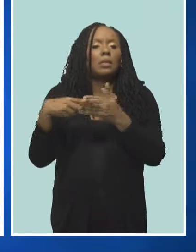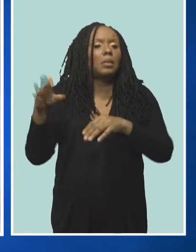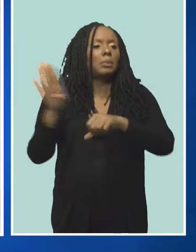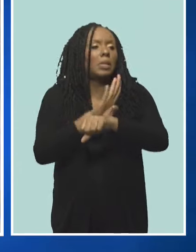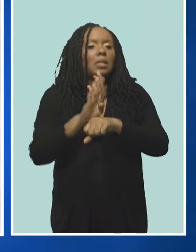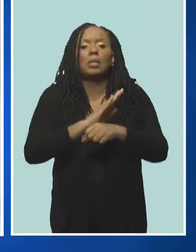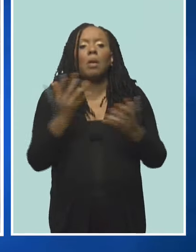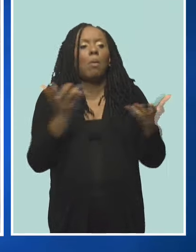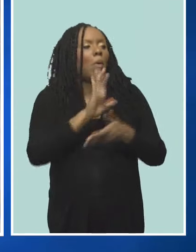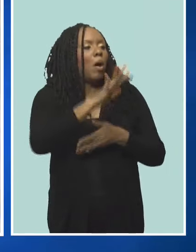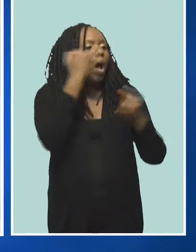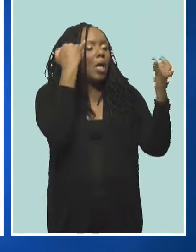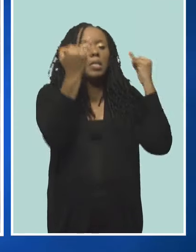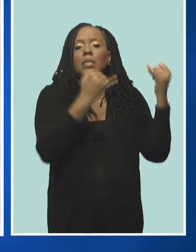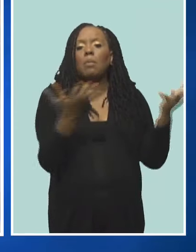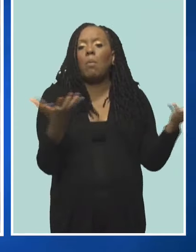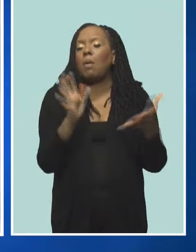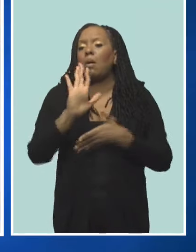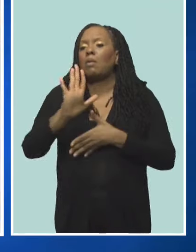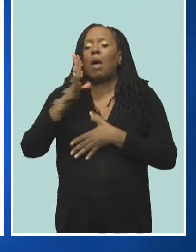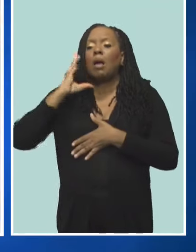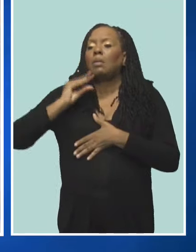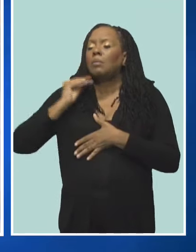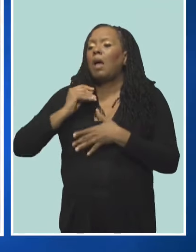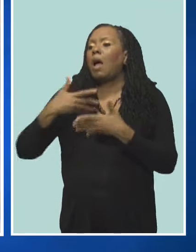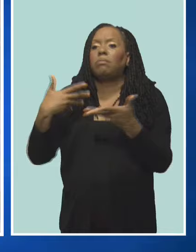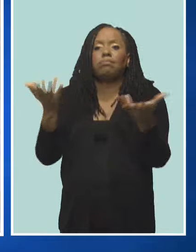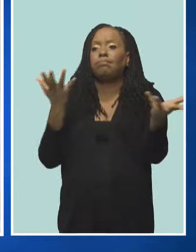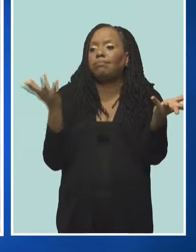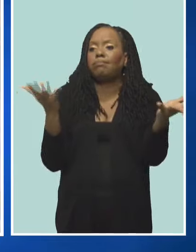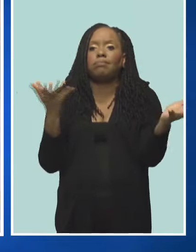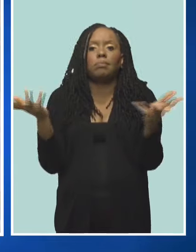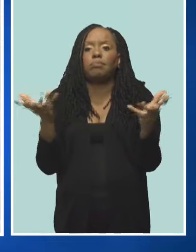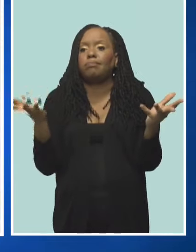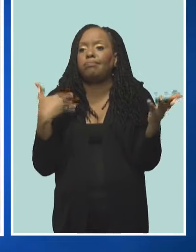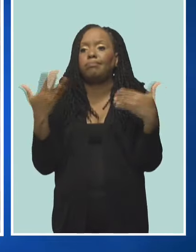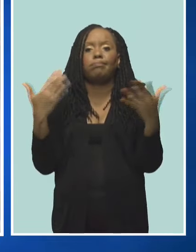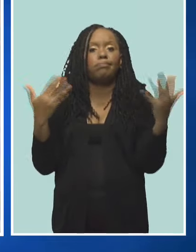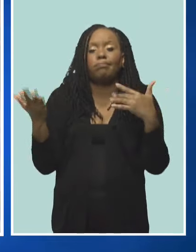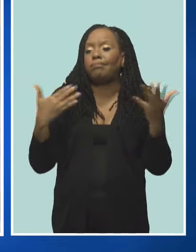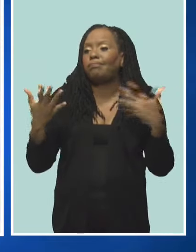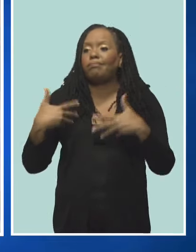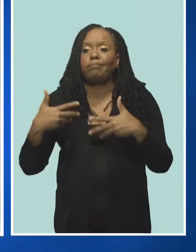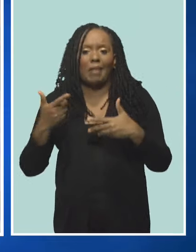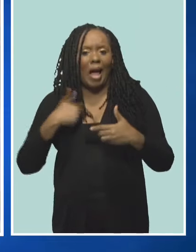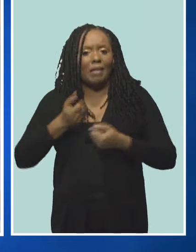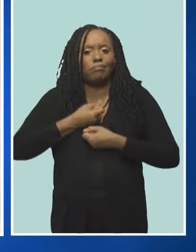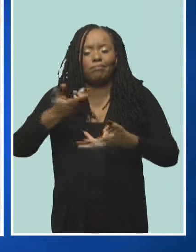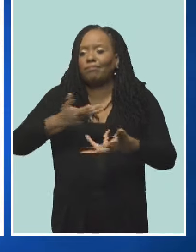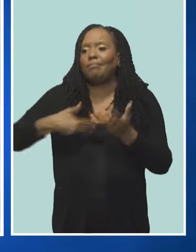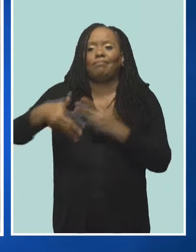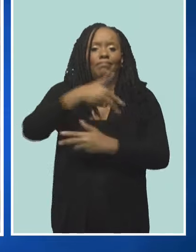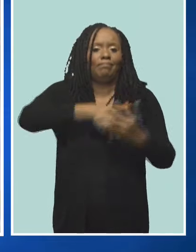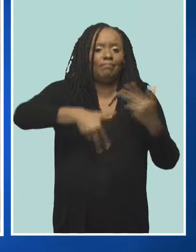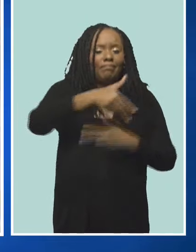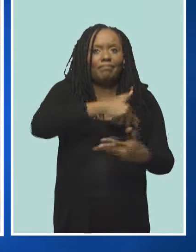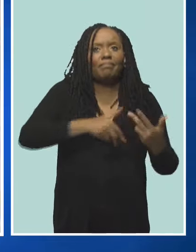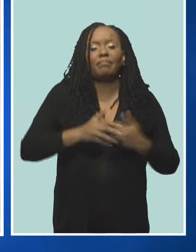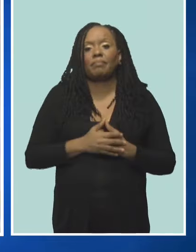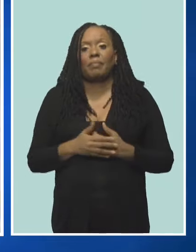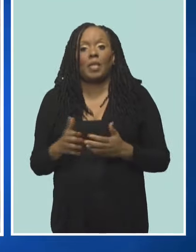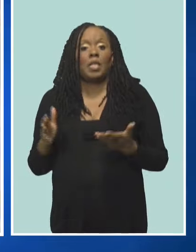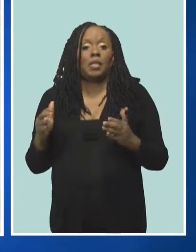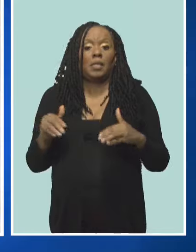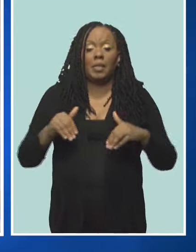discuss their business ideas, share their experiences, good and bad, so that the young